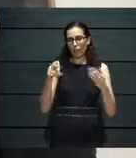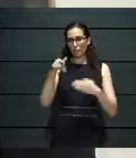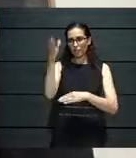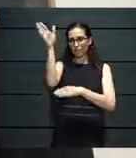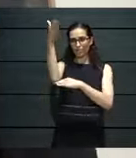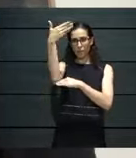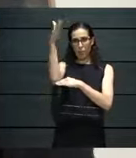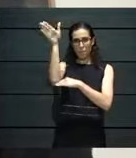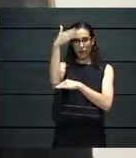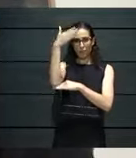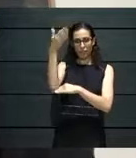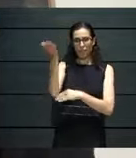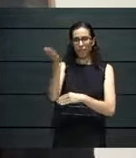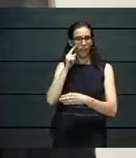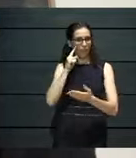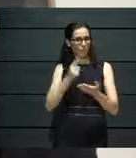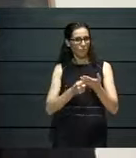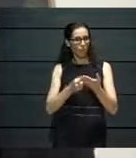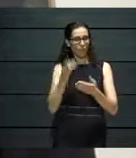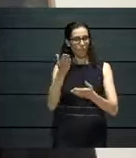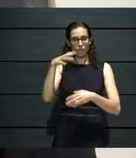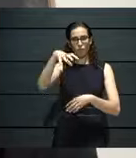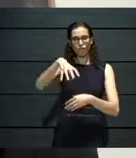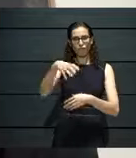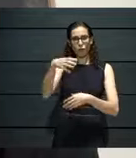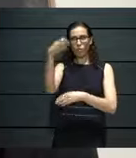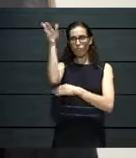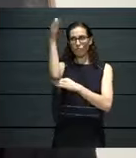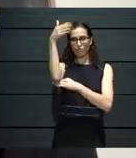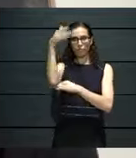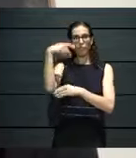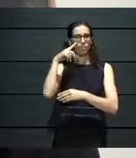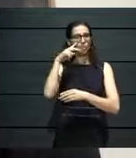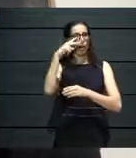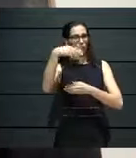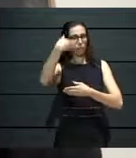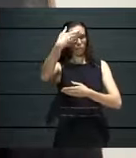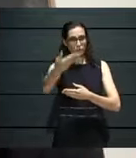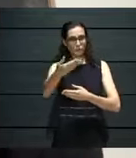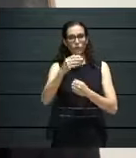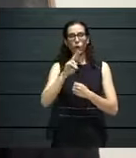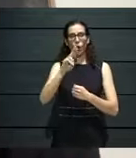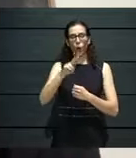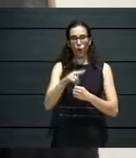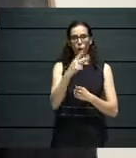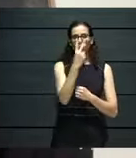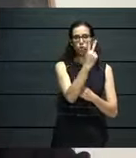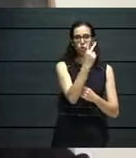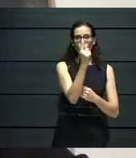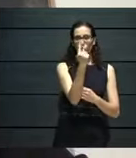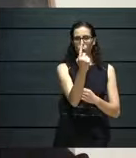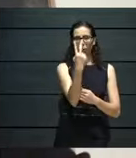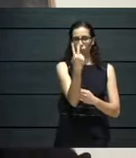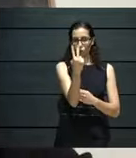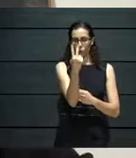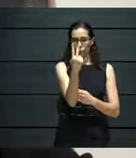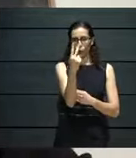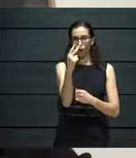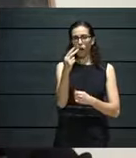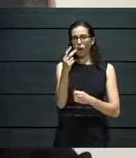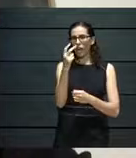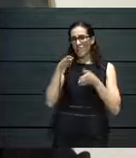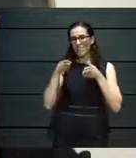outside our building, outside Blitz. It is also hanging outside number 212 Old Bakery Street, which houses the